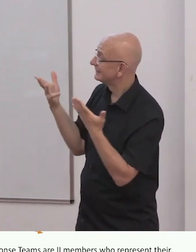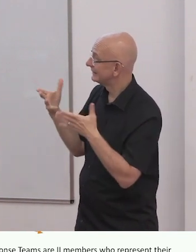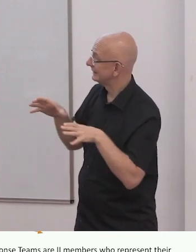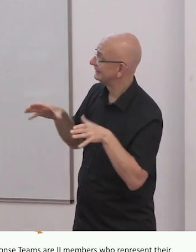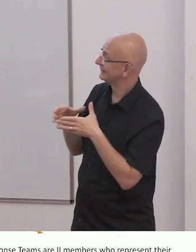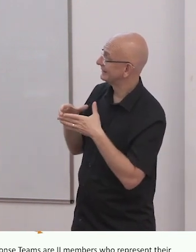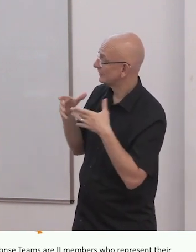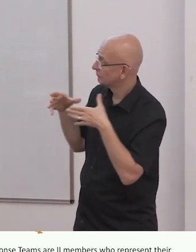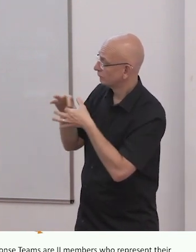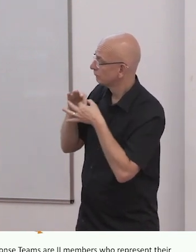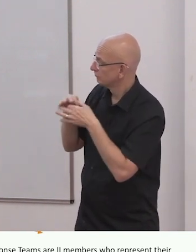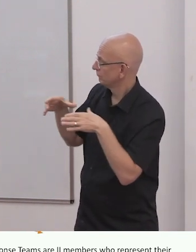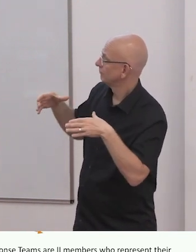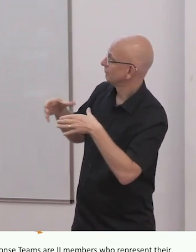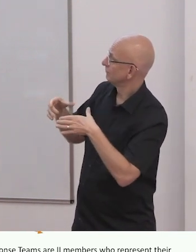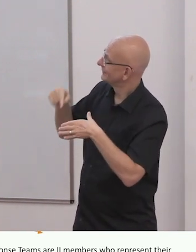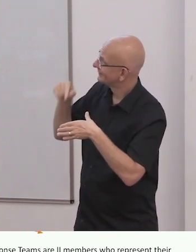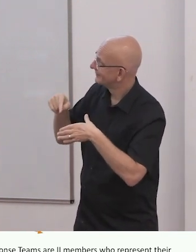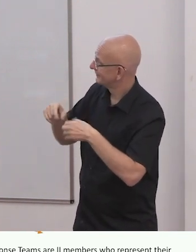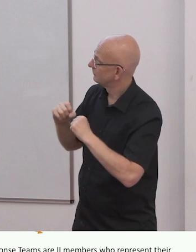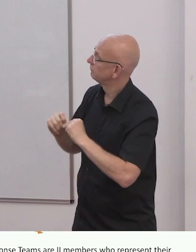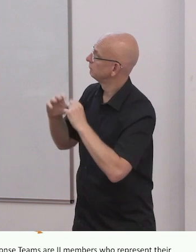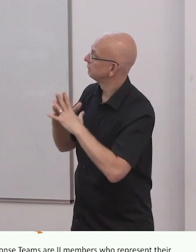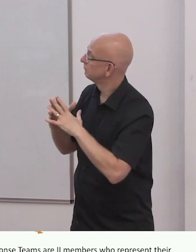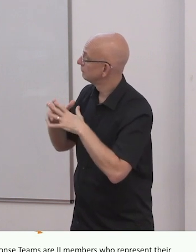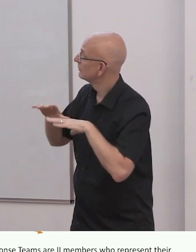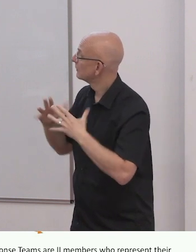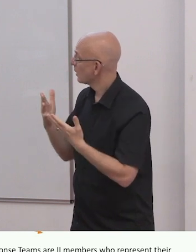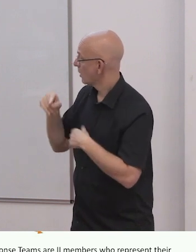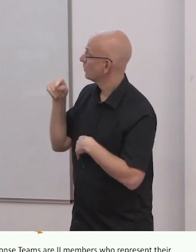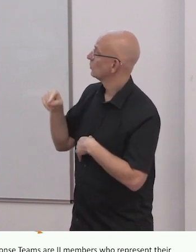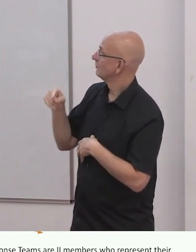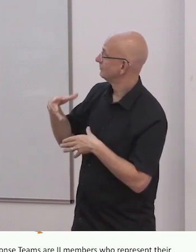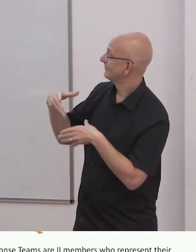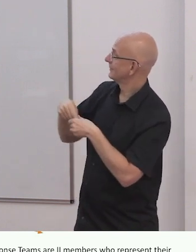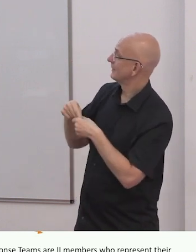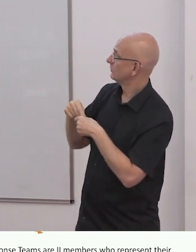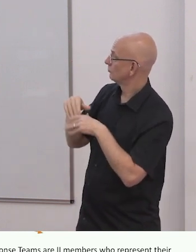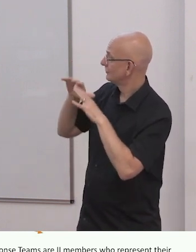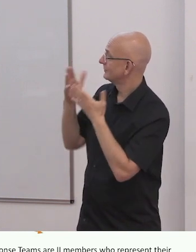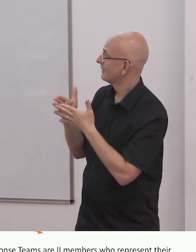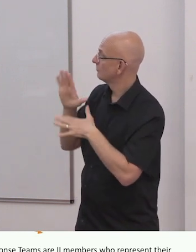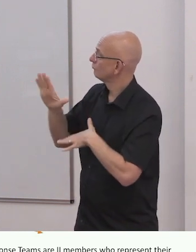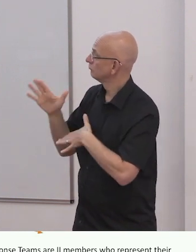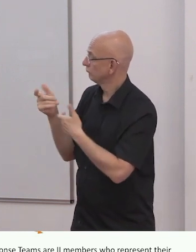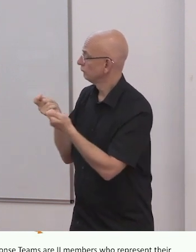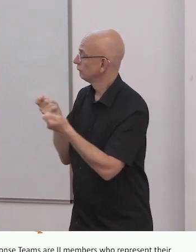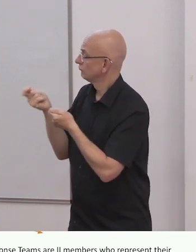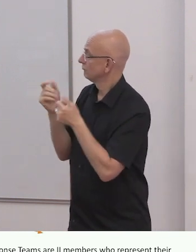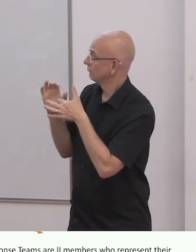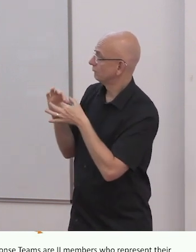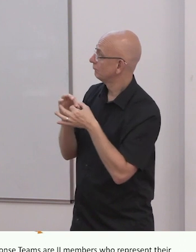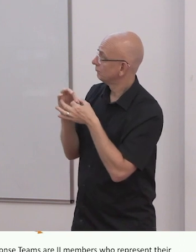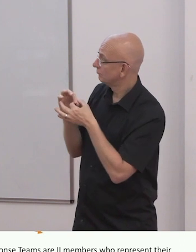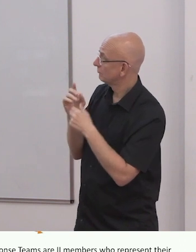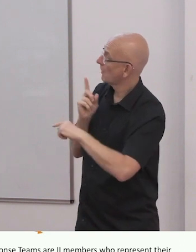and Monica Cortez, as well as the Inclusive Education Program Manager. Then